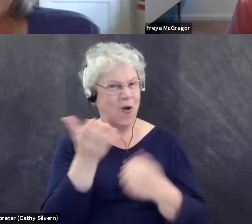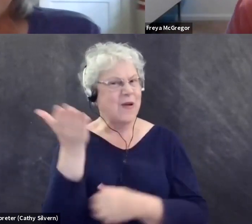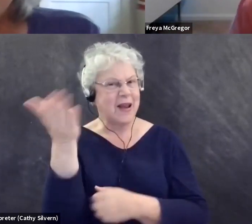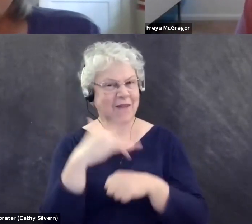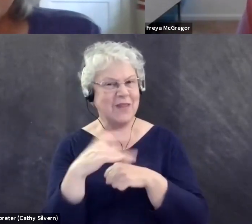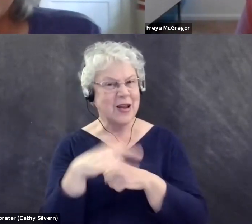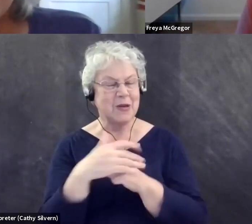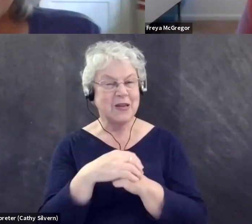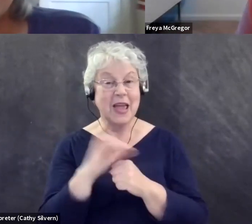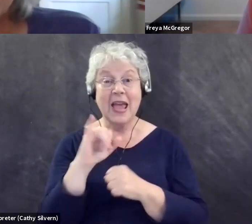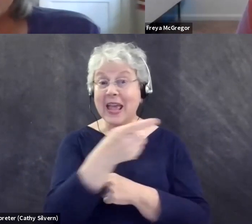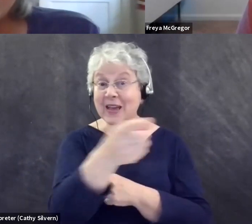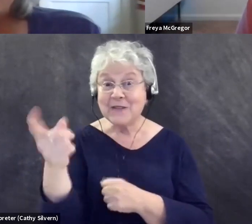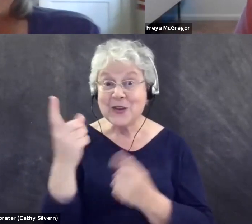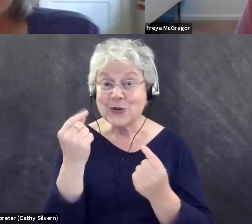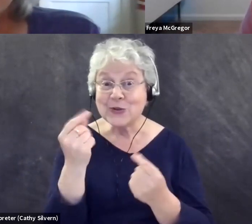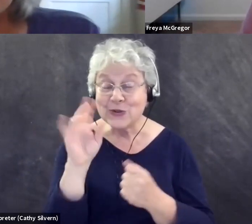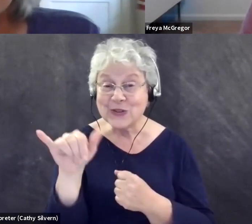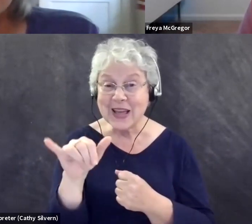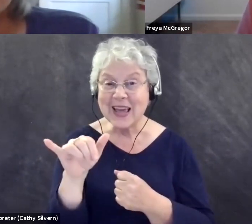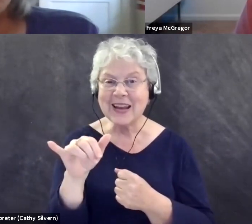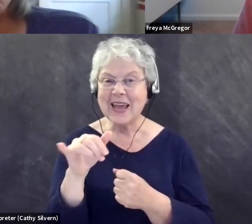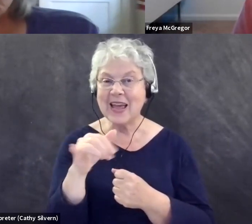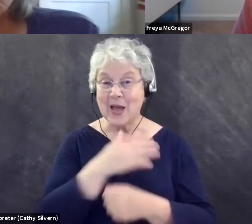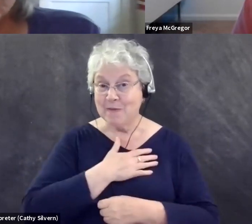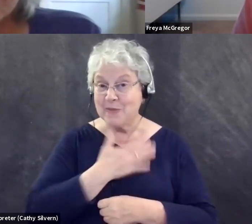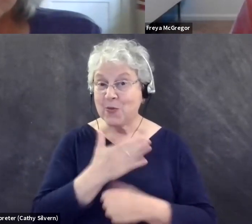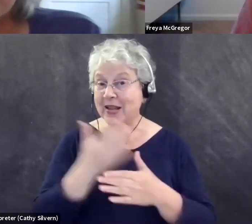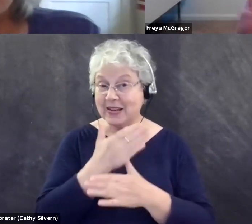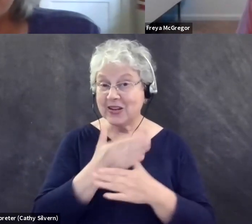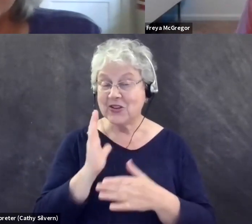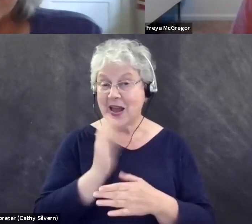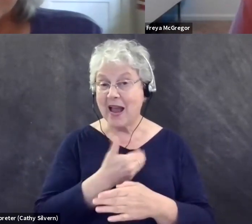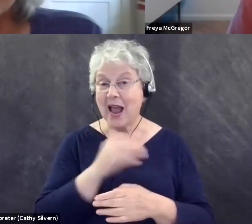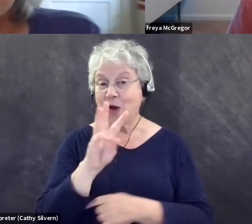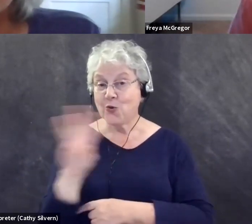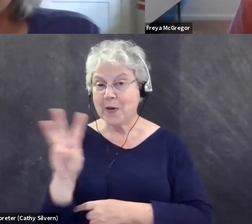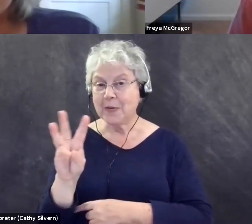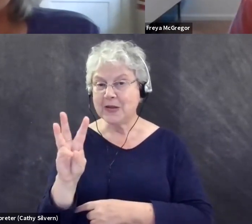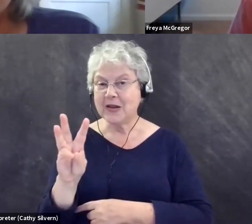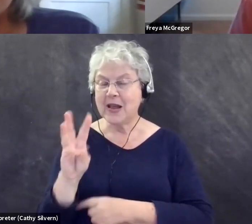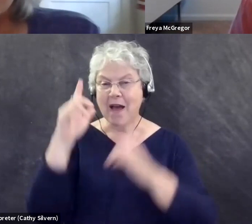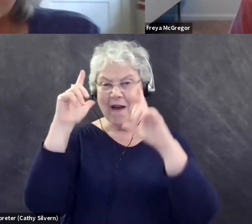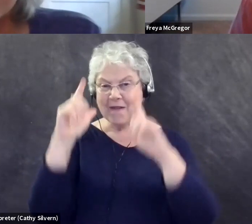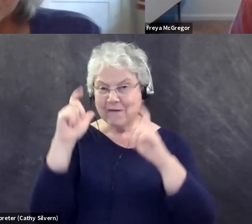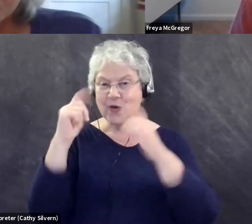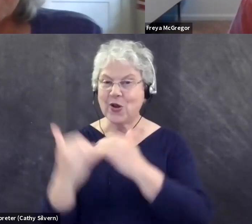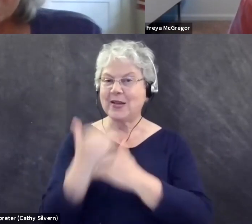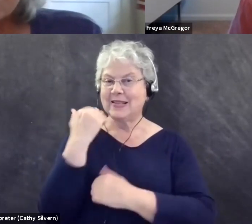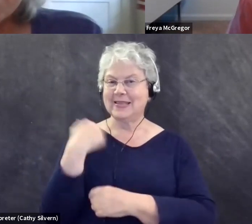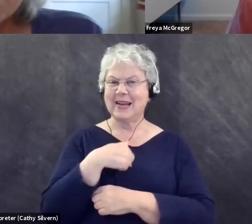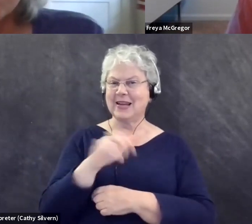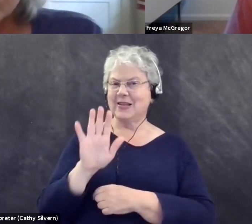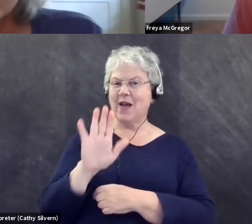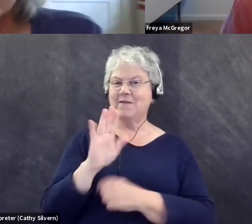If there's someone out there who does that, please, um, if you would be willing for us to share it on our website, please send us a photo. Um, uh, info